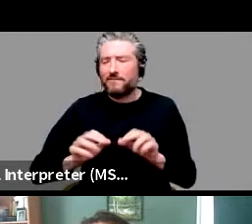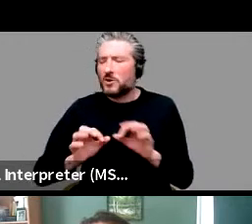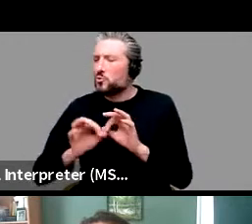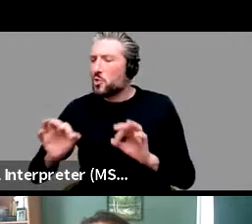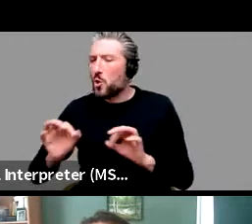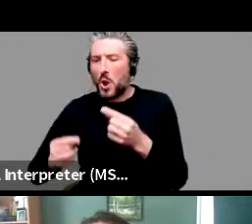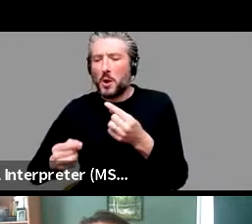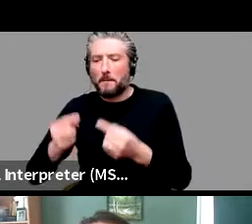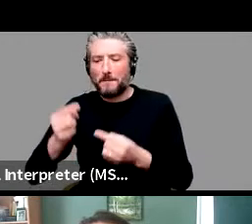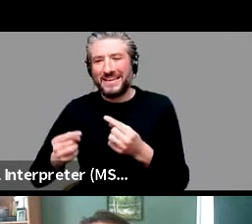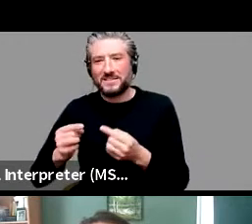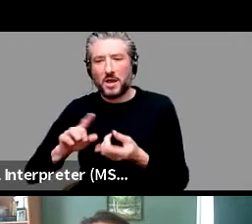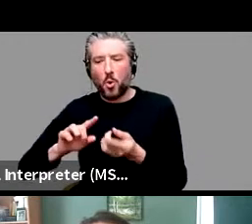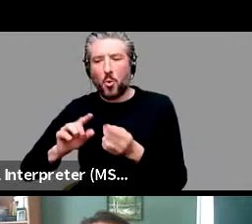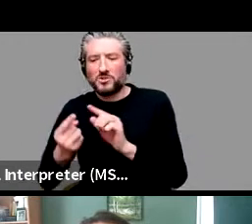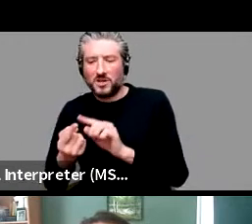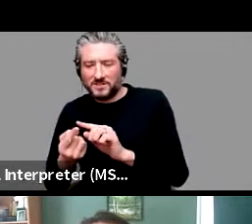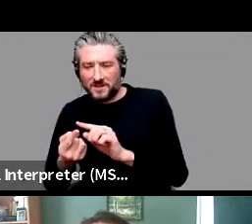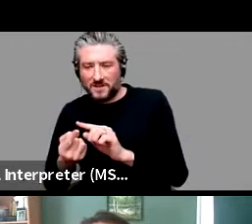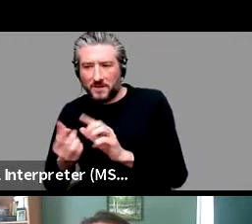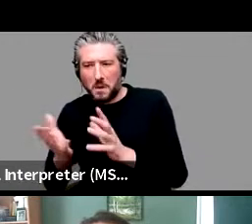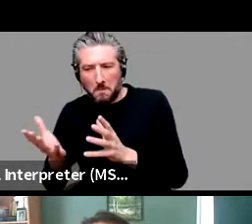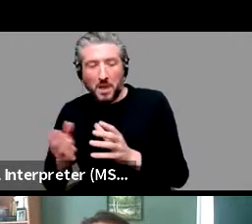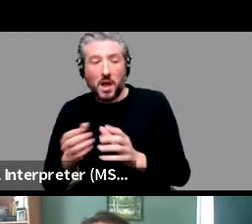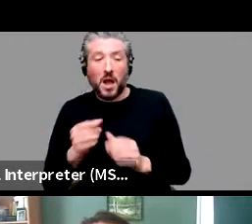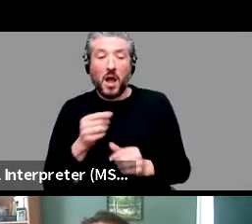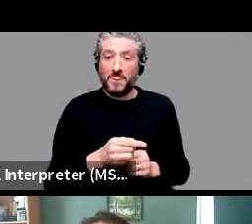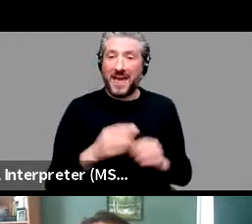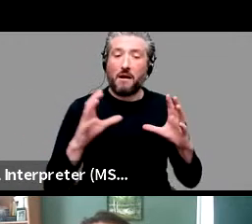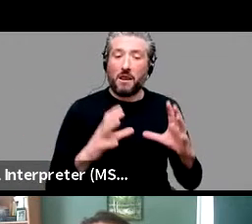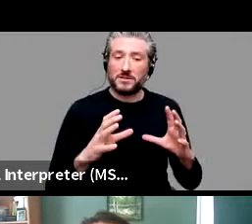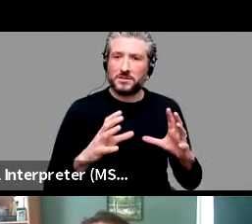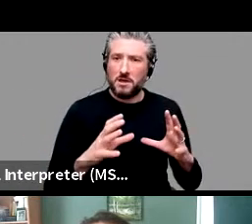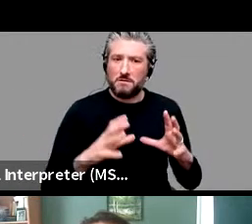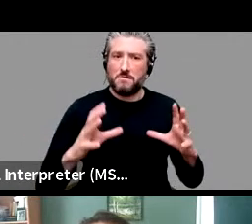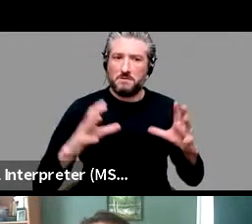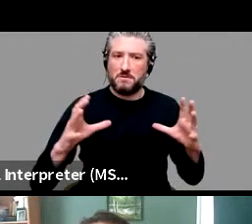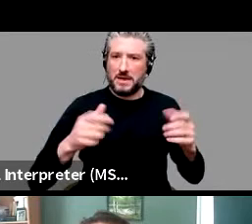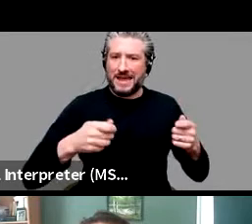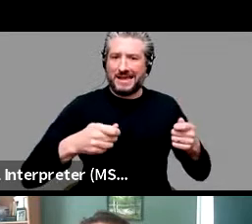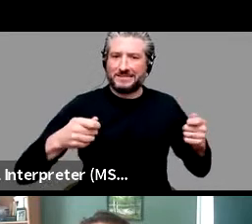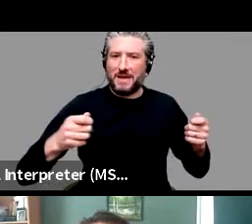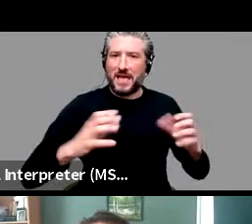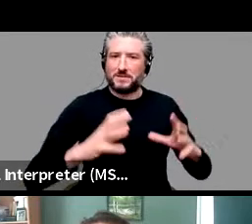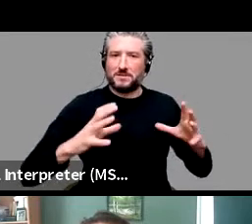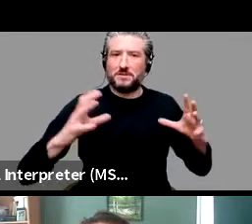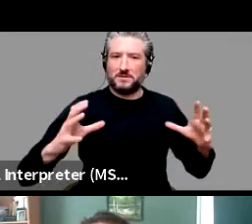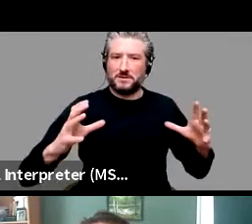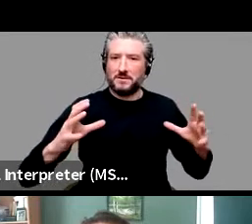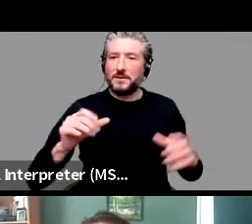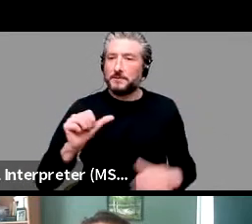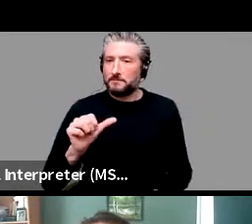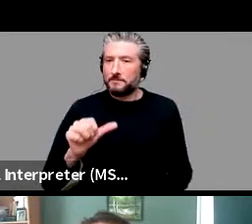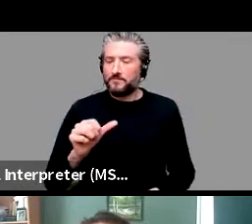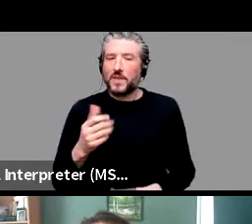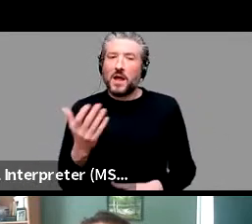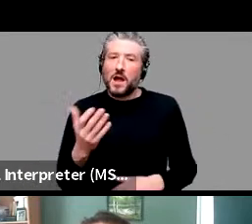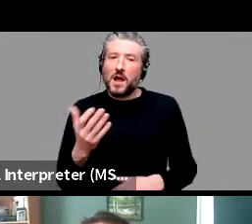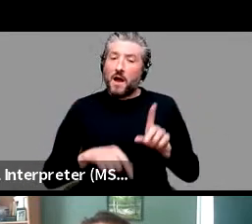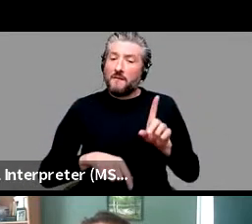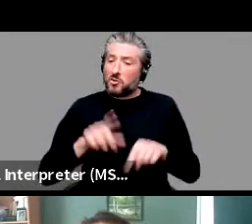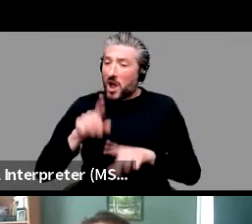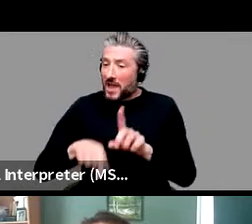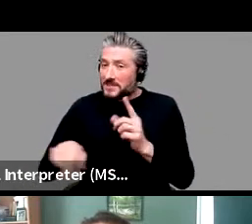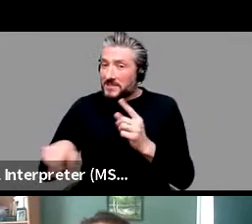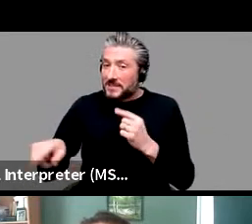cluster easily expands. So I do think, yeah, there's this push and pull. And the, so like, um, variety encourages